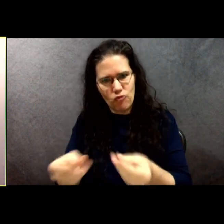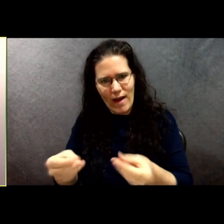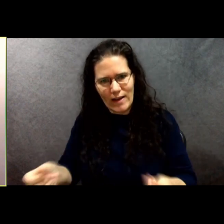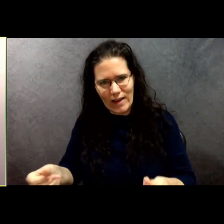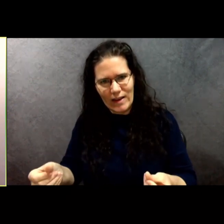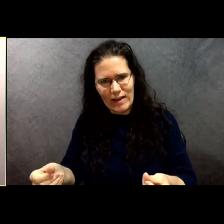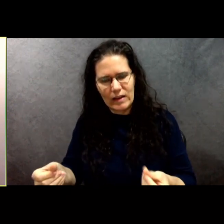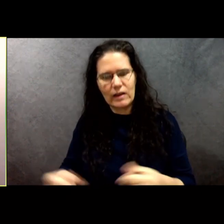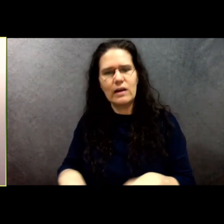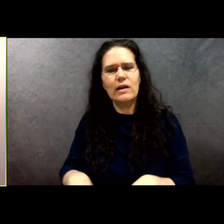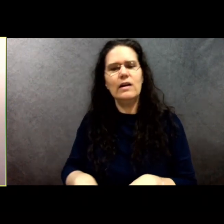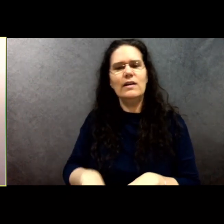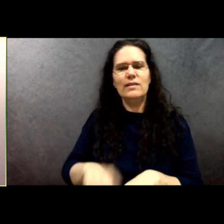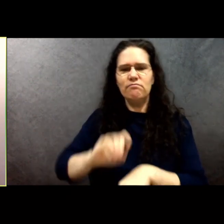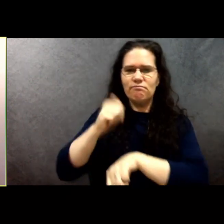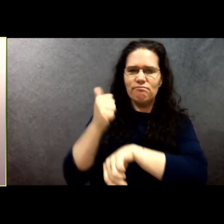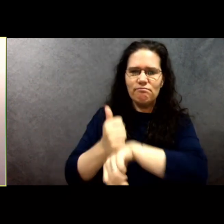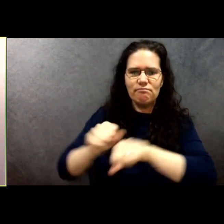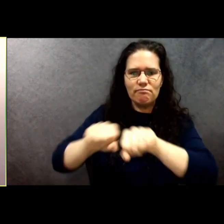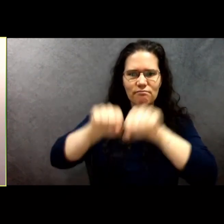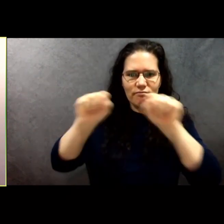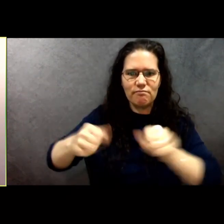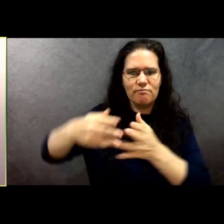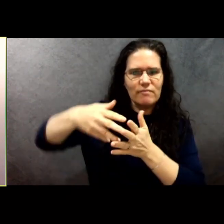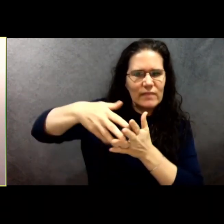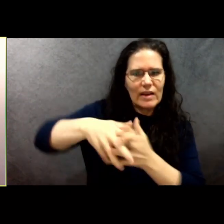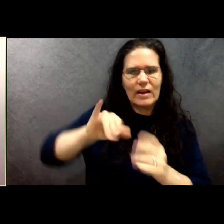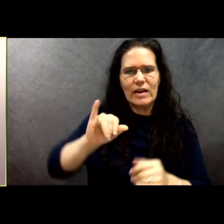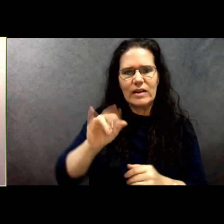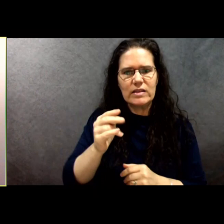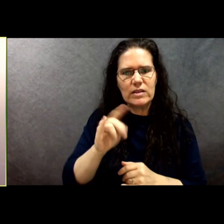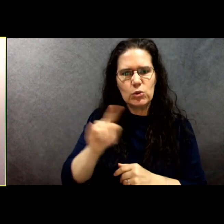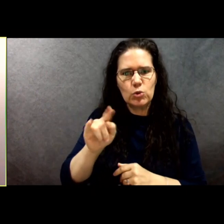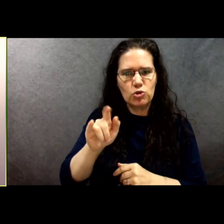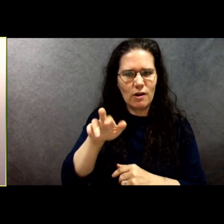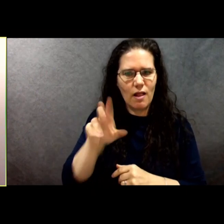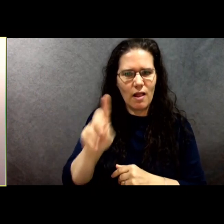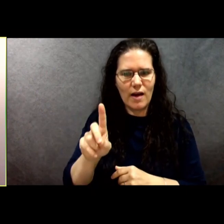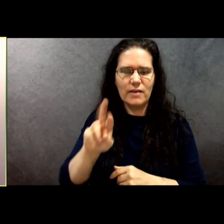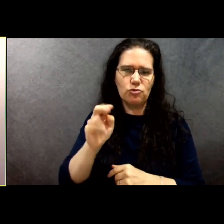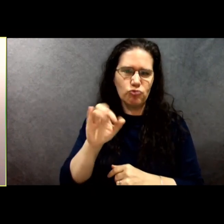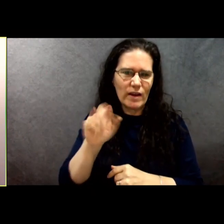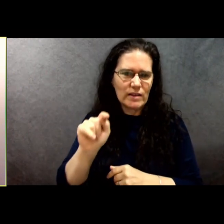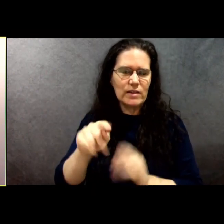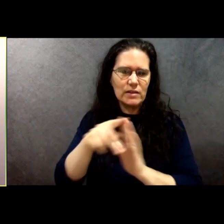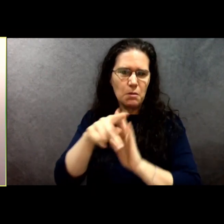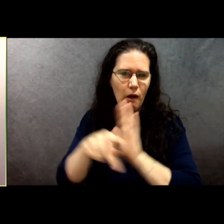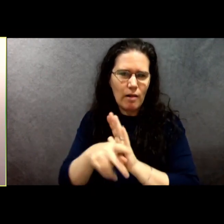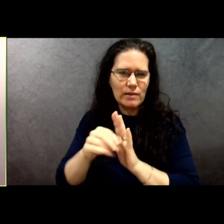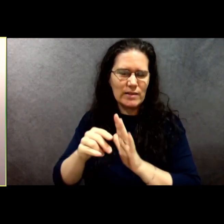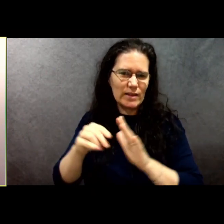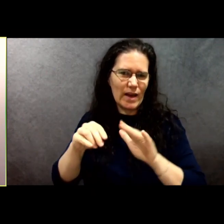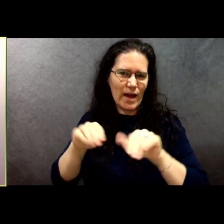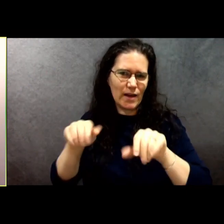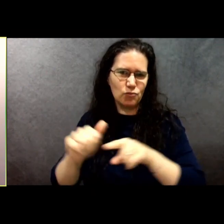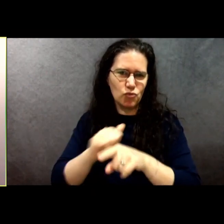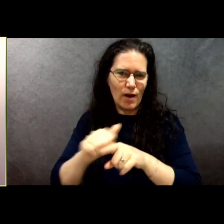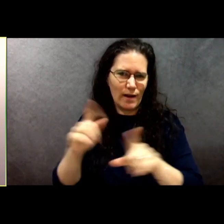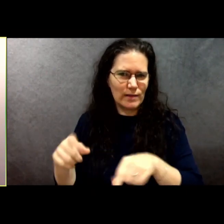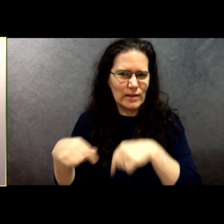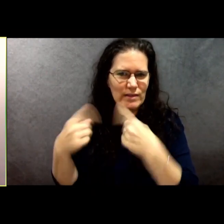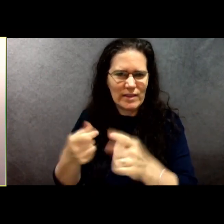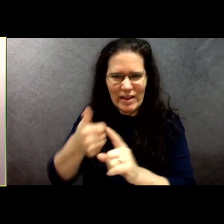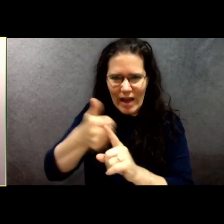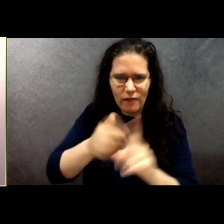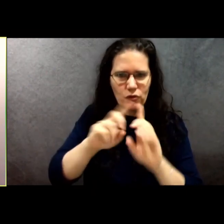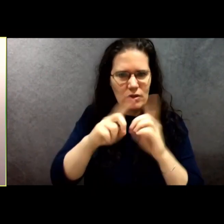and practices in each and every town department. We have already started some of this work, but it